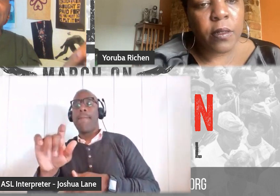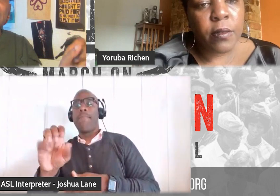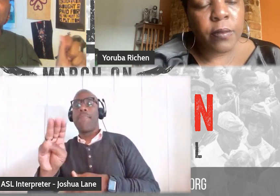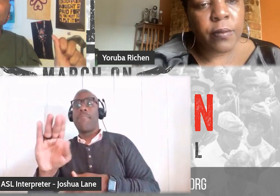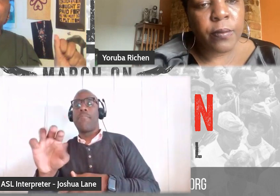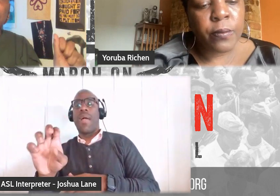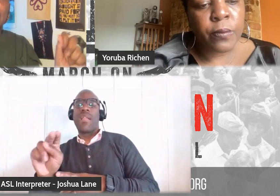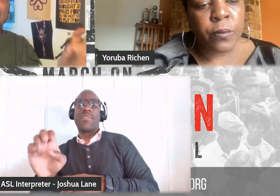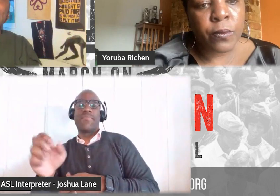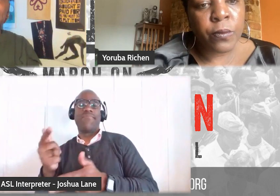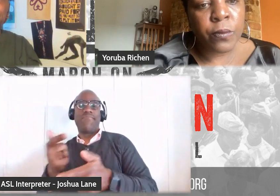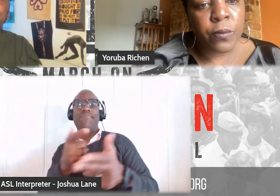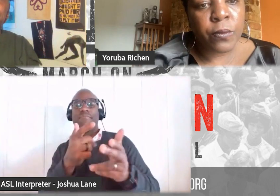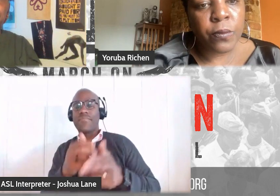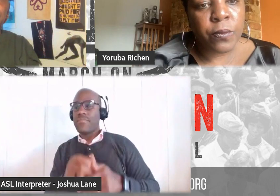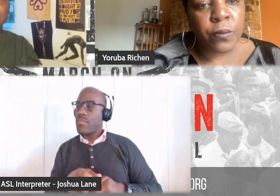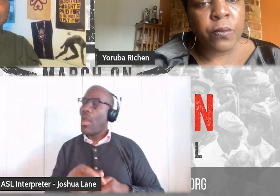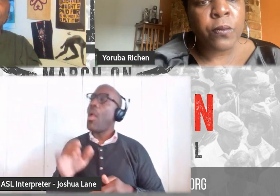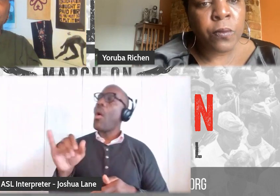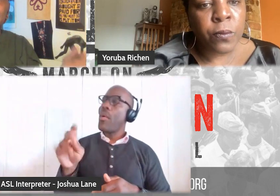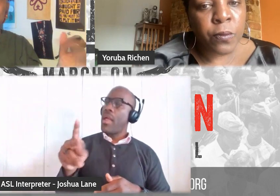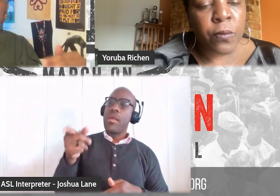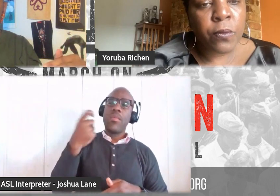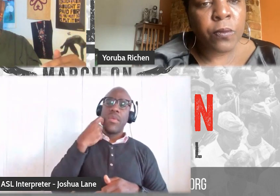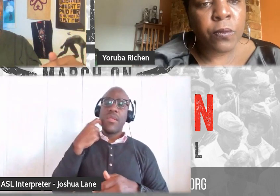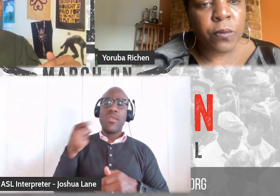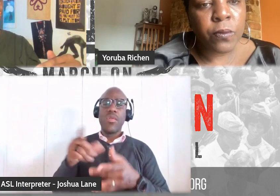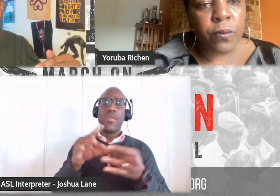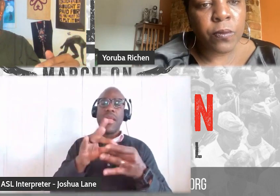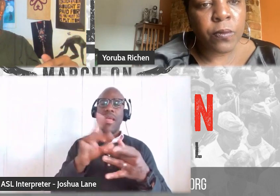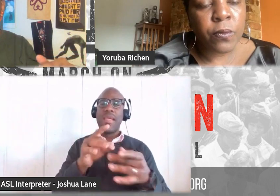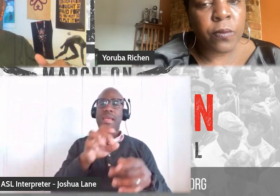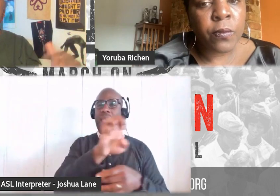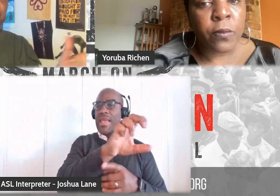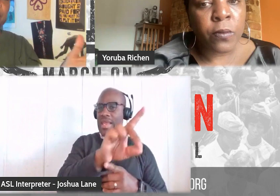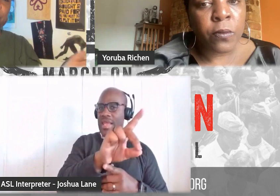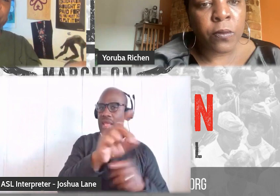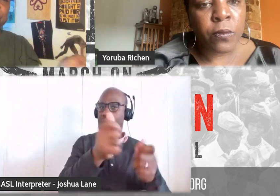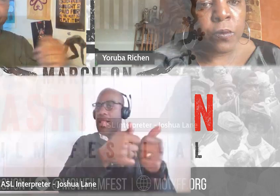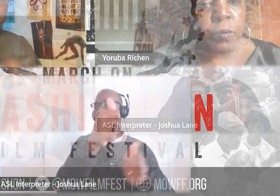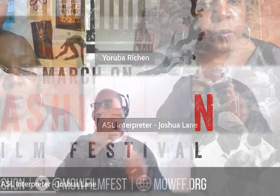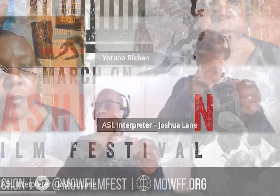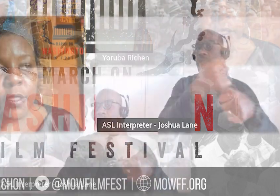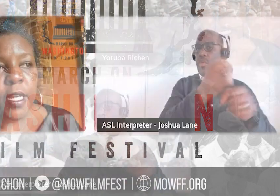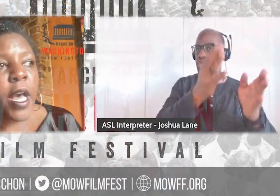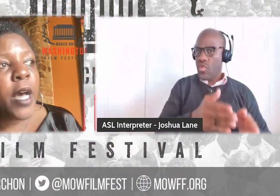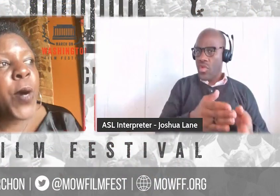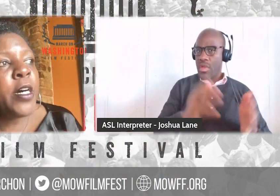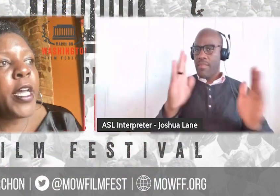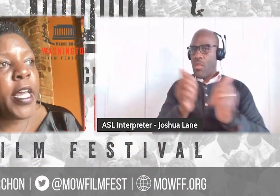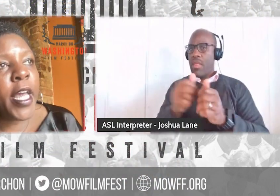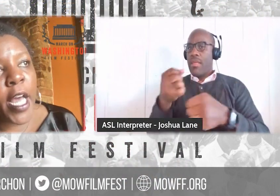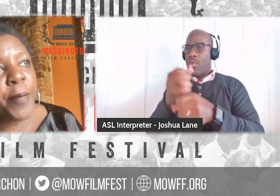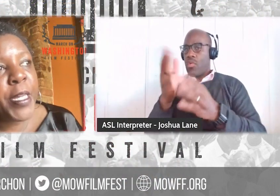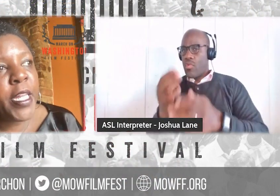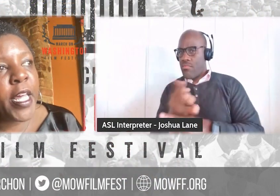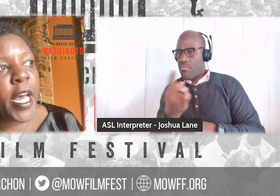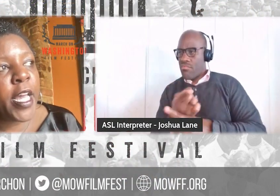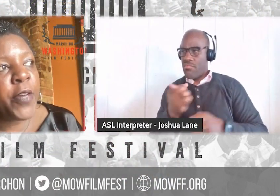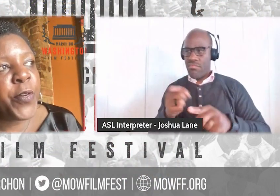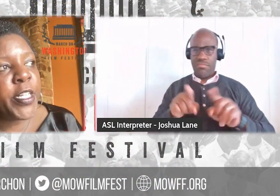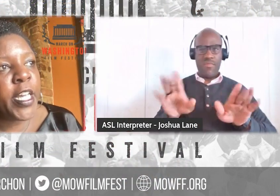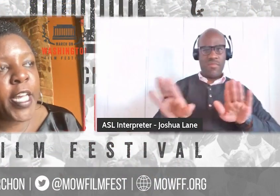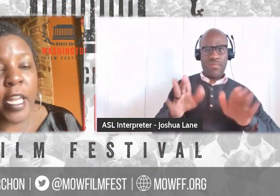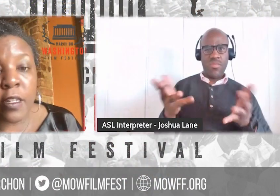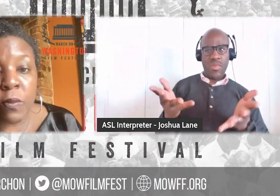while back, executive producer. What's the difference between an executive producer and a producer? Well, I mean,